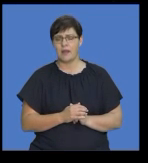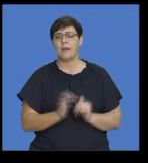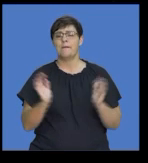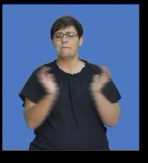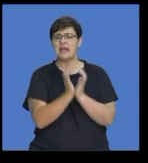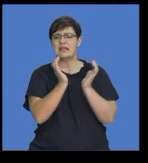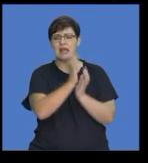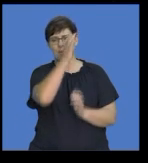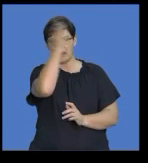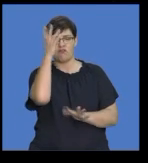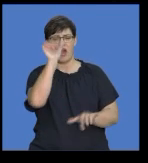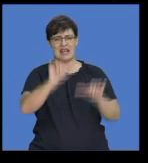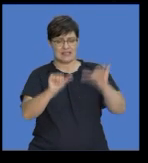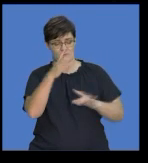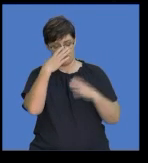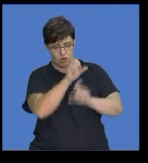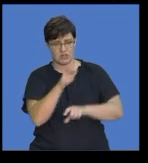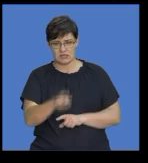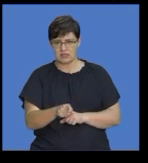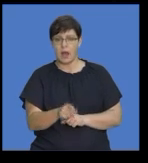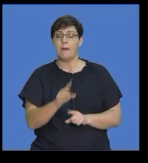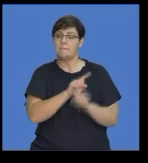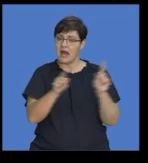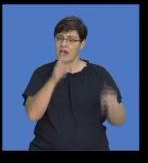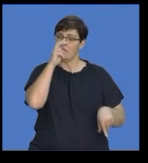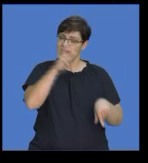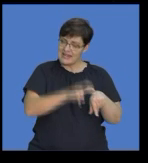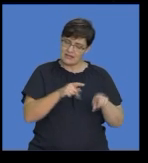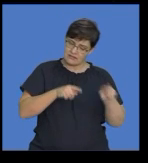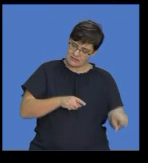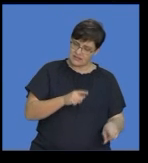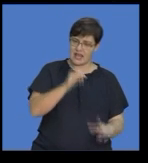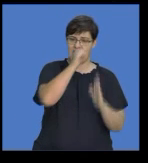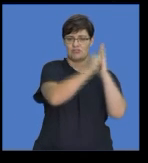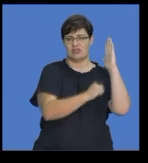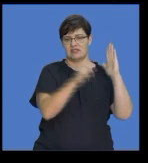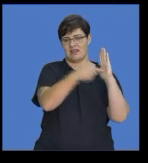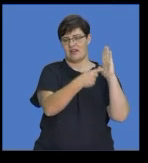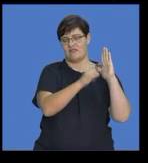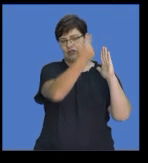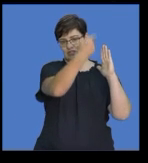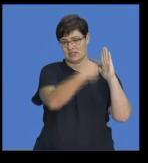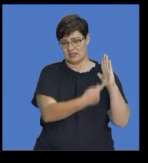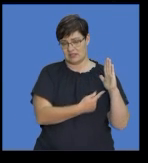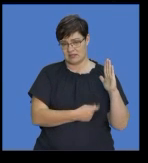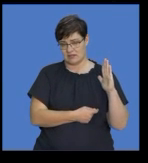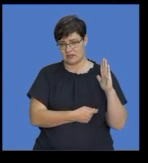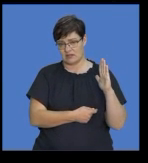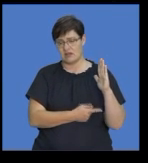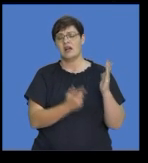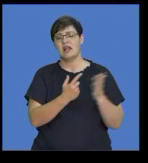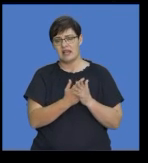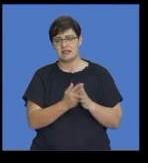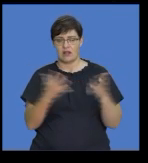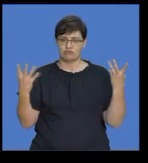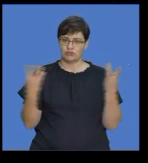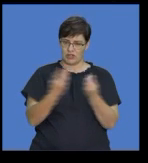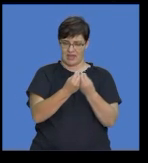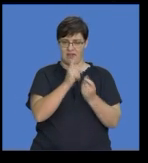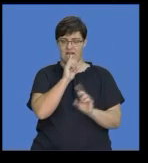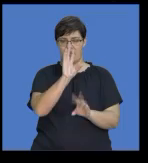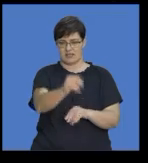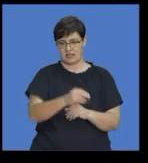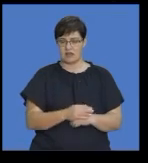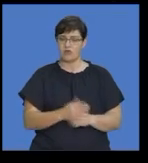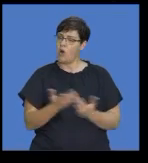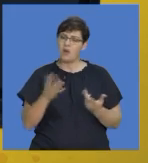of the meeting in terms of the assessment, but we can't do that without a proposed agenda. So, these are normally asked as a combo. So,